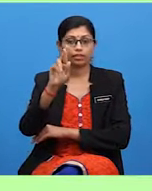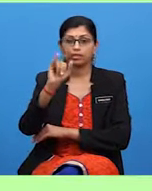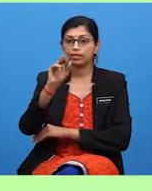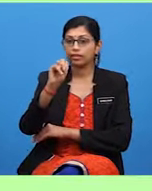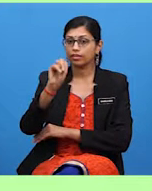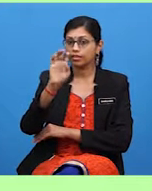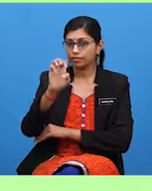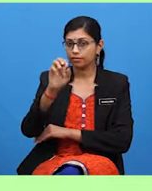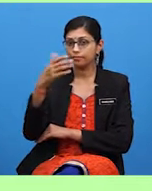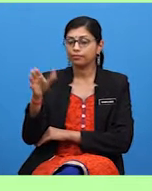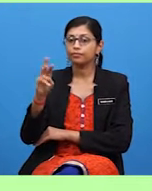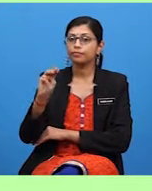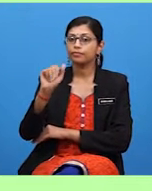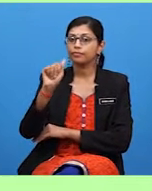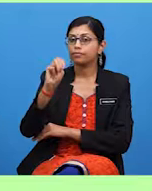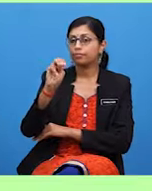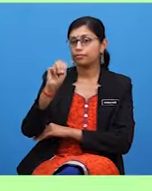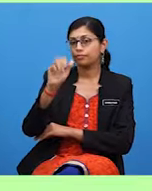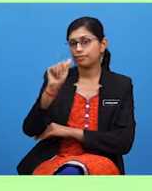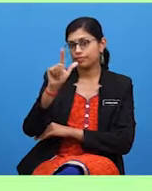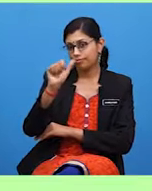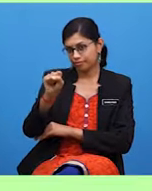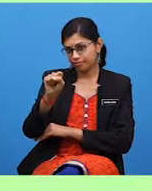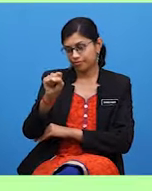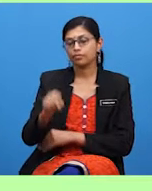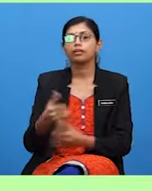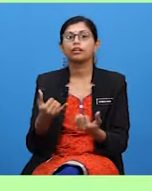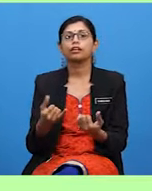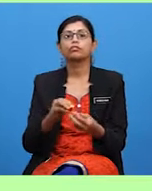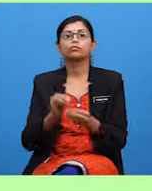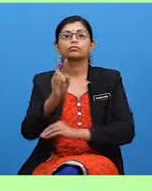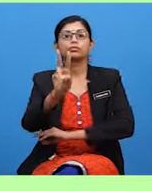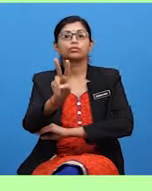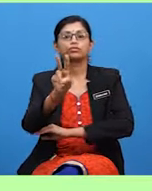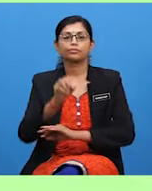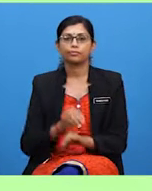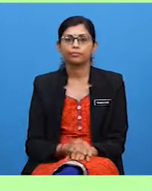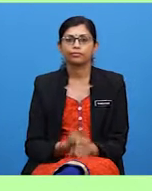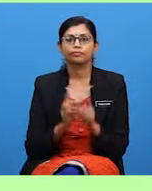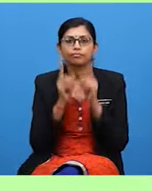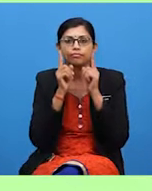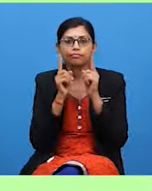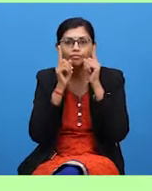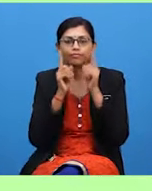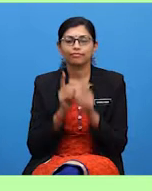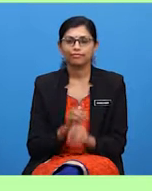Next. Why does Lucy think whales are intelligent?